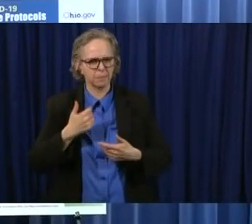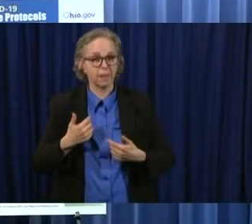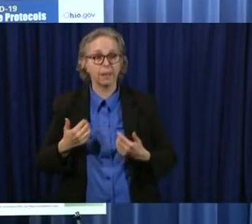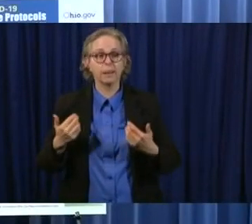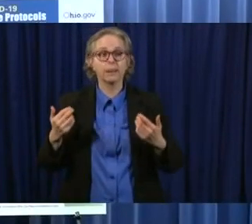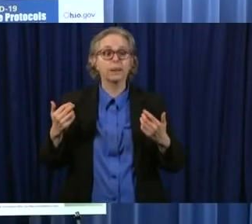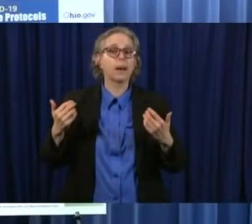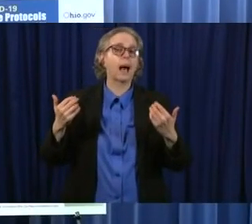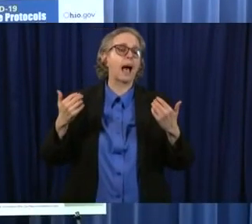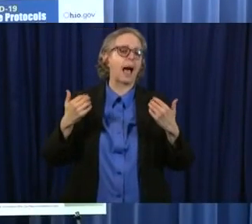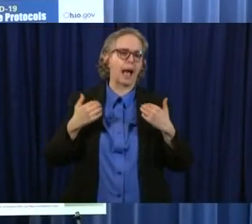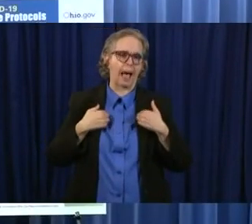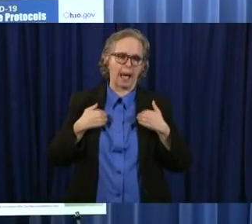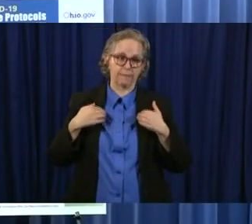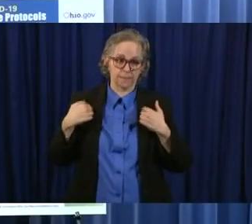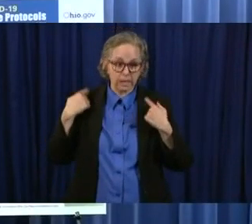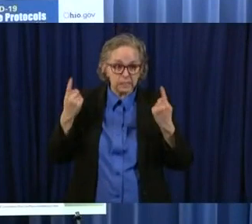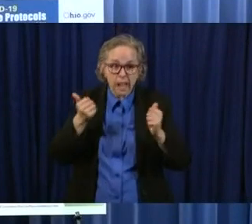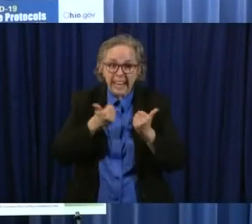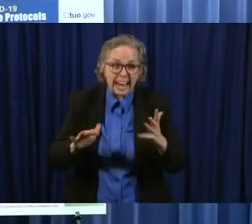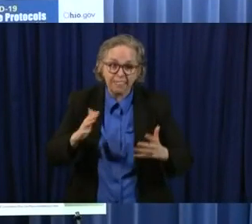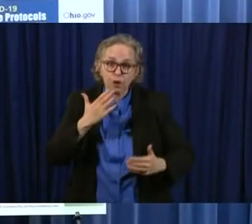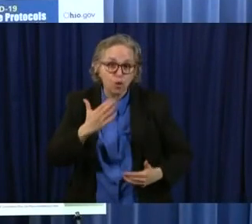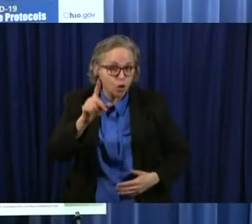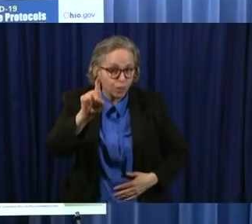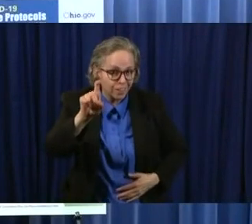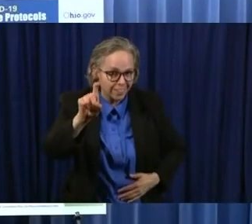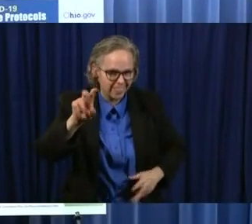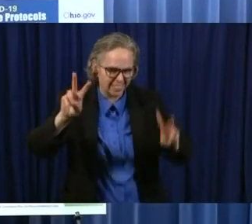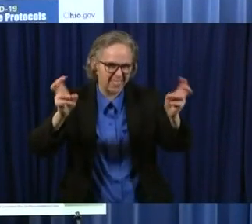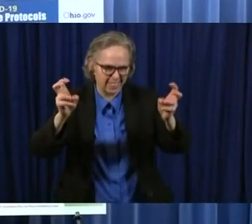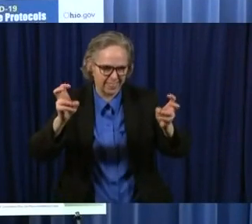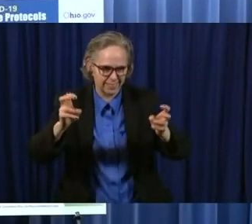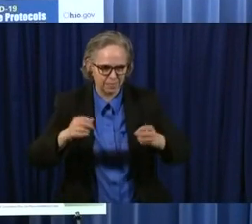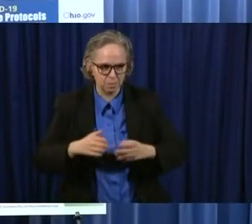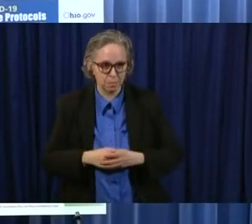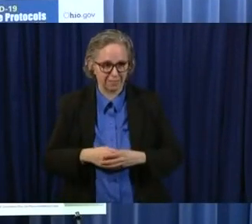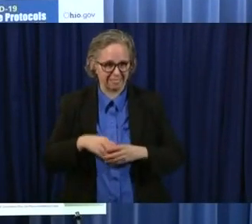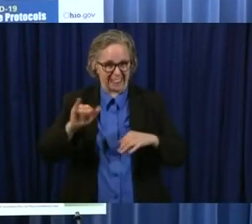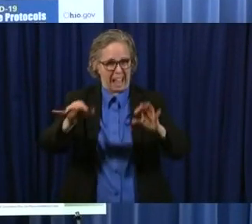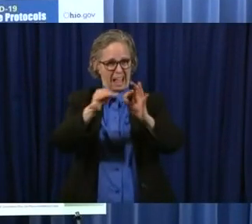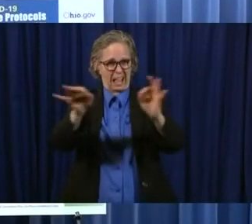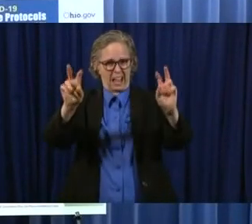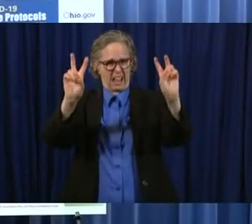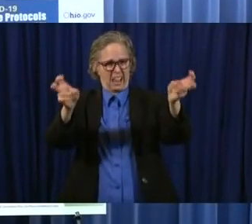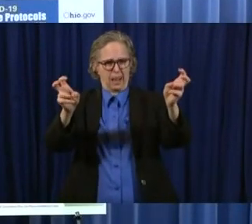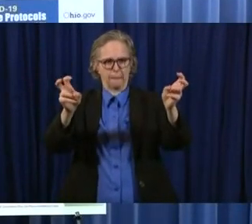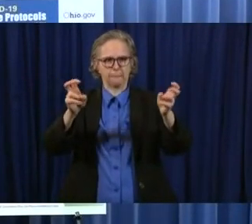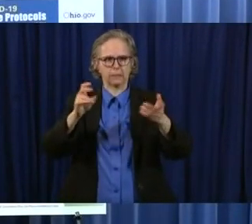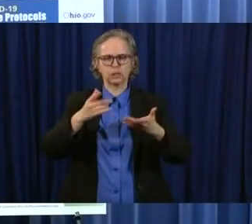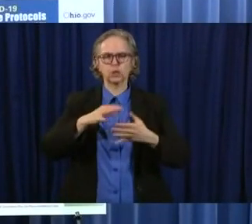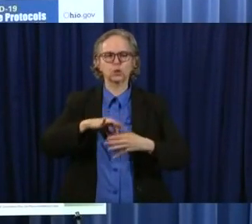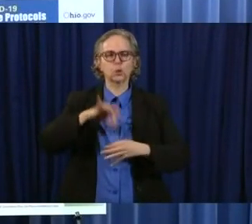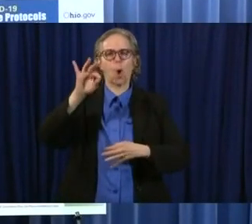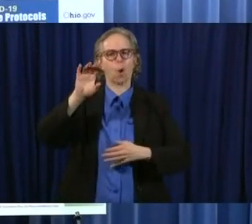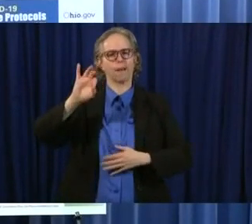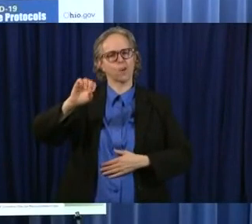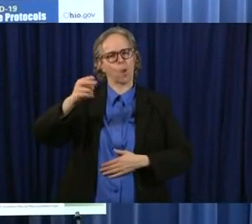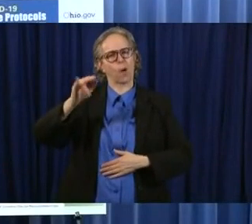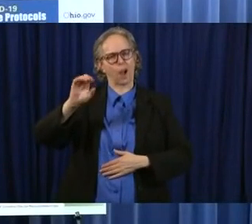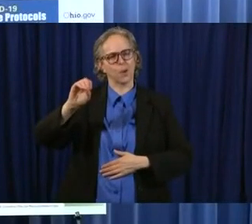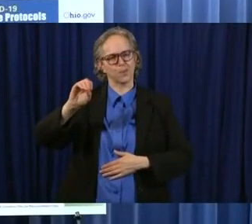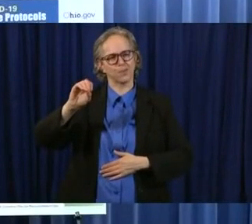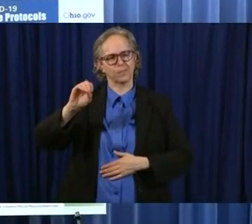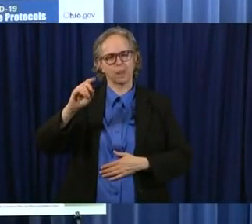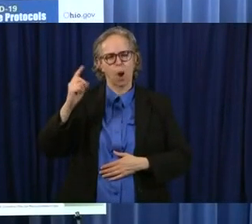uh i think those those lyrics capture really the soul of ohio and how ohioans are always there to help other